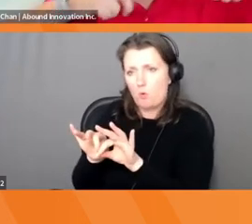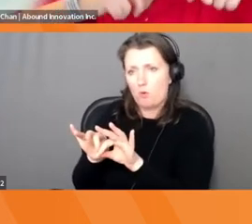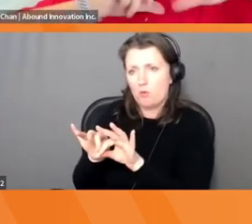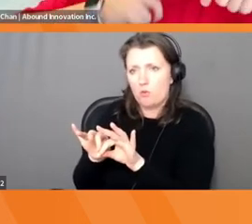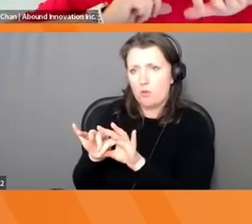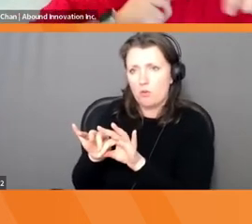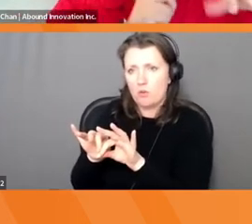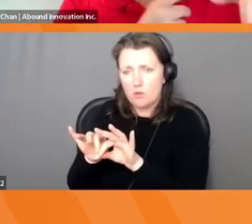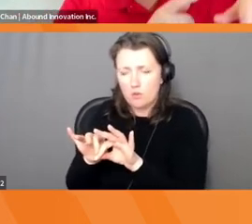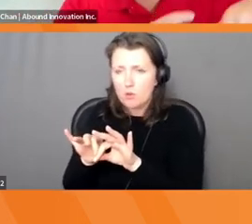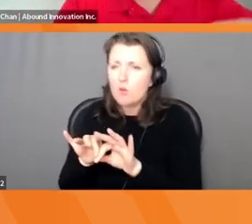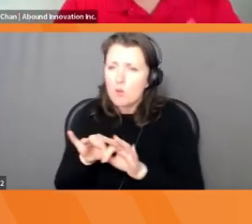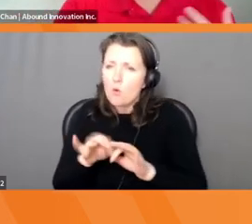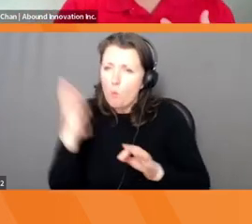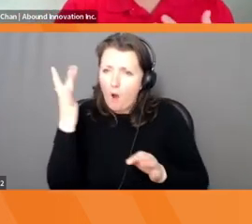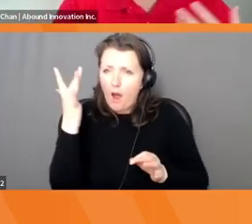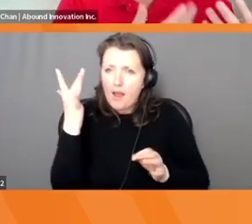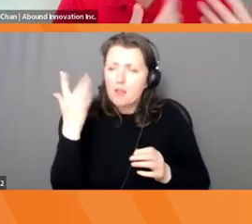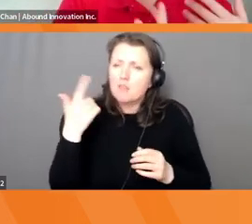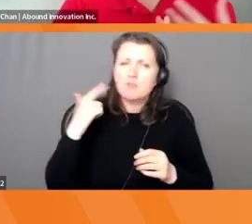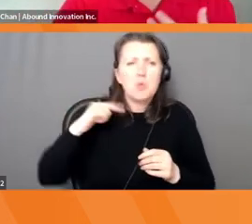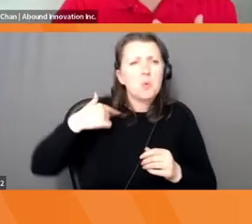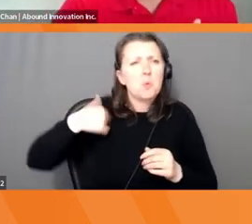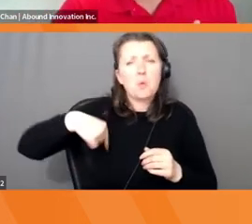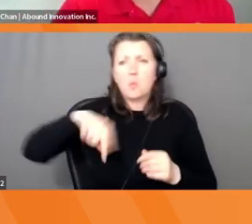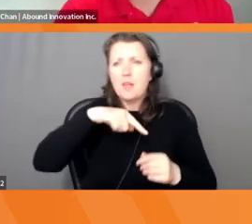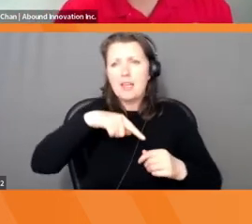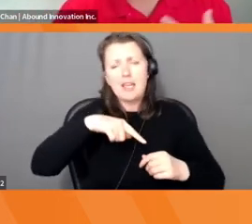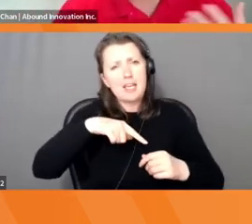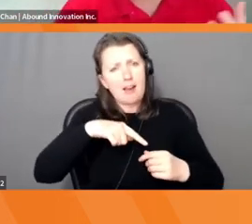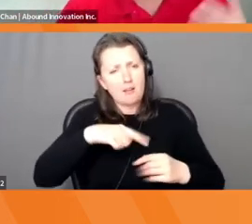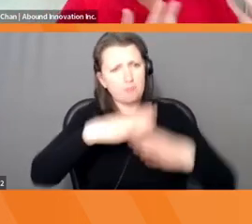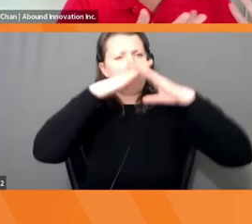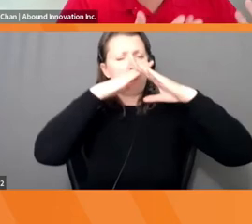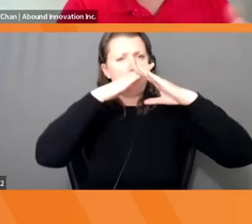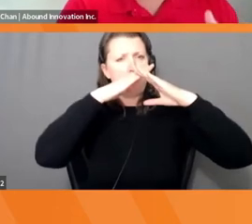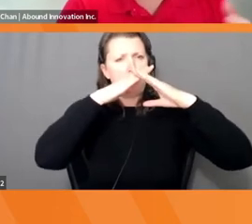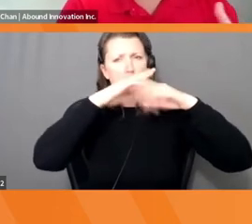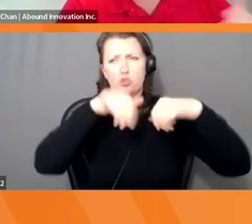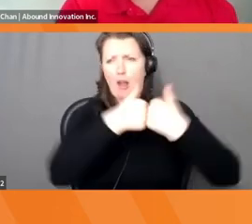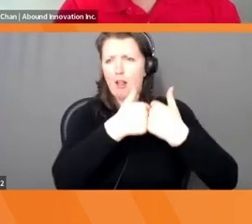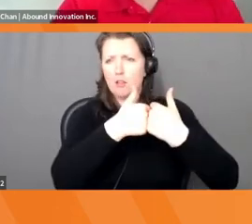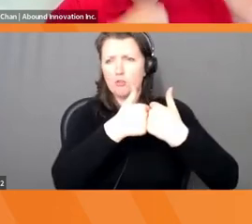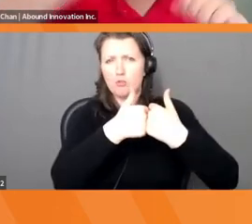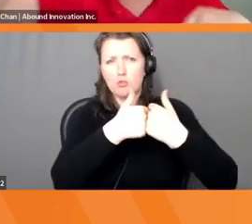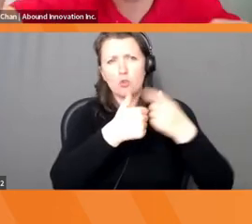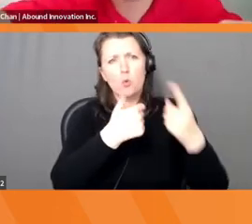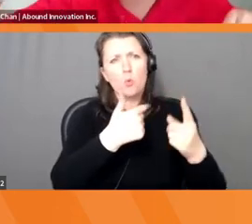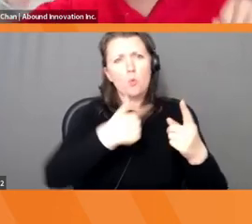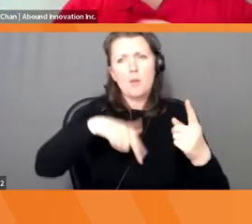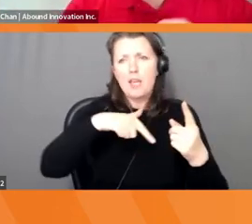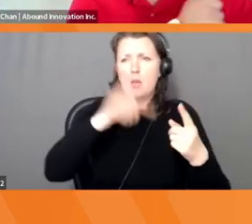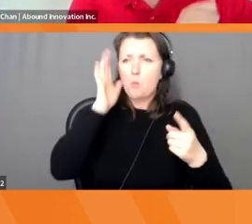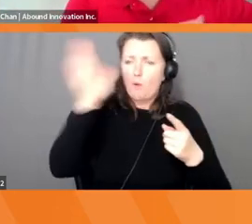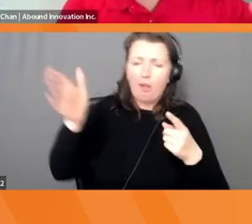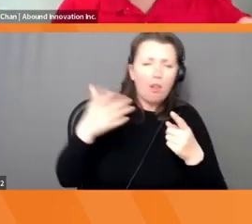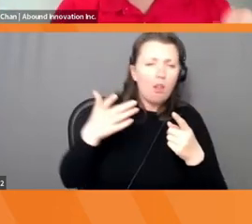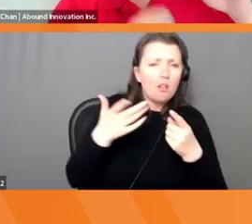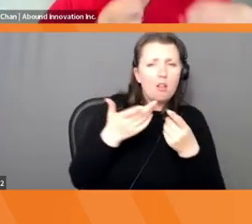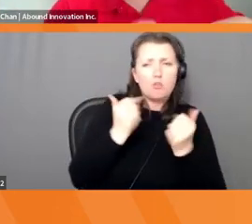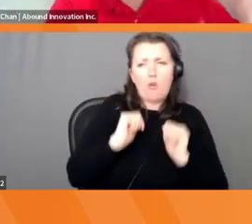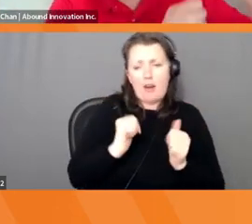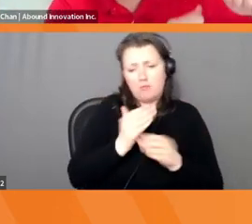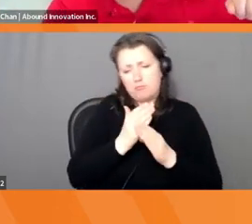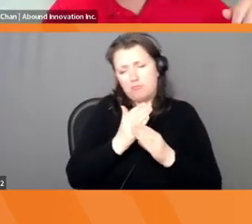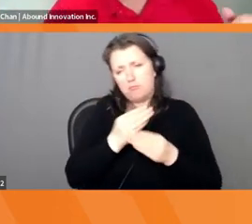these little hack arounds to fix it. And so the problem actually isn't a problem for us anymore, because we've solved it with some sort of, you duct tape, right, or whatever it is,